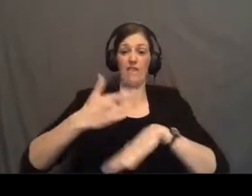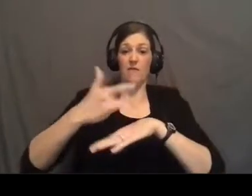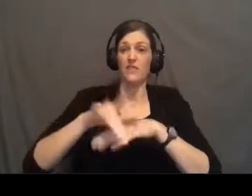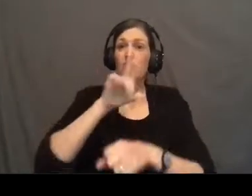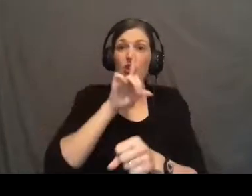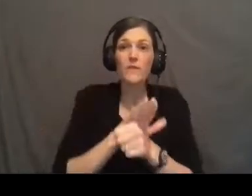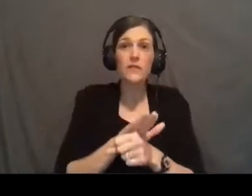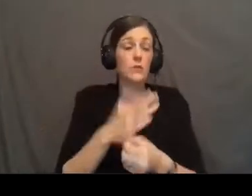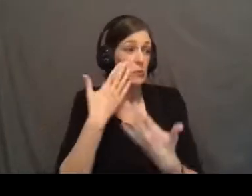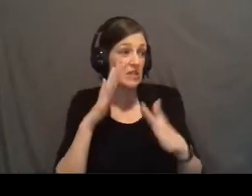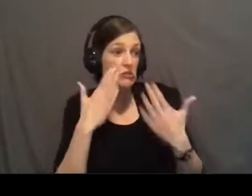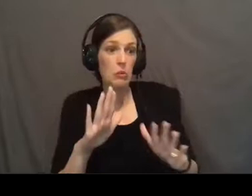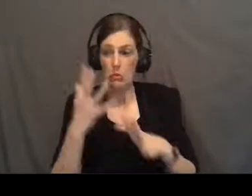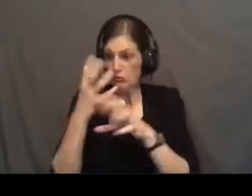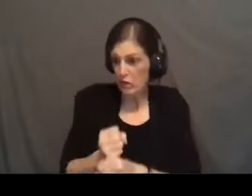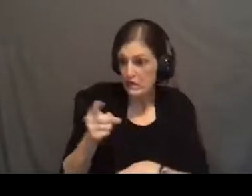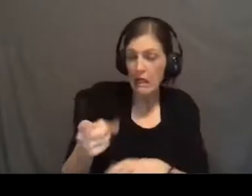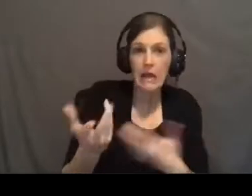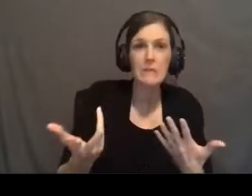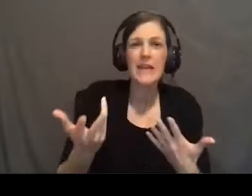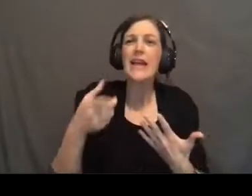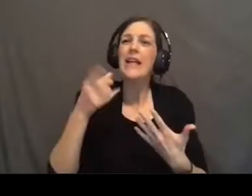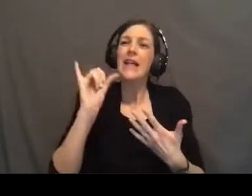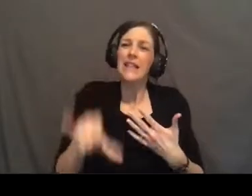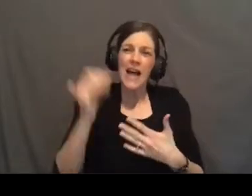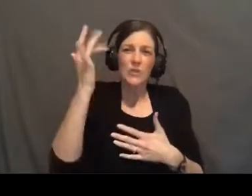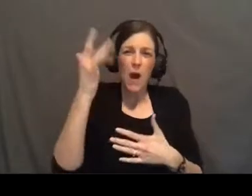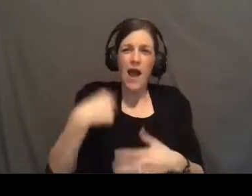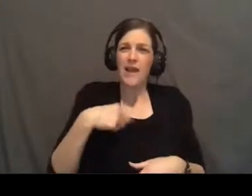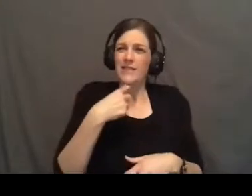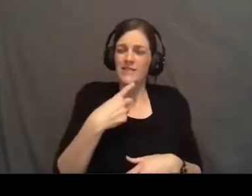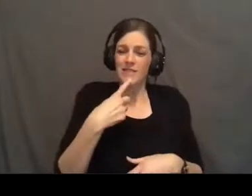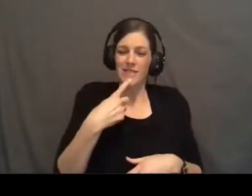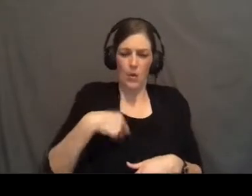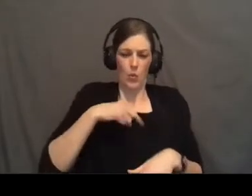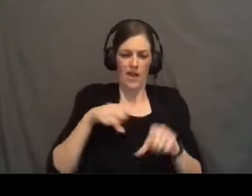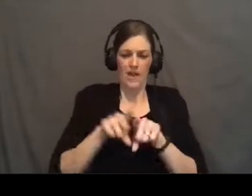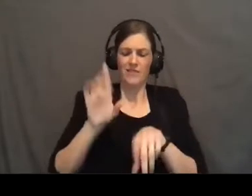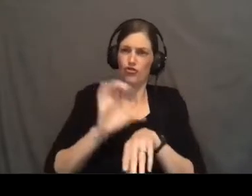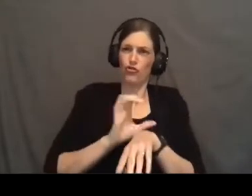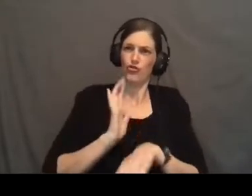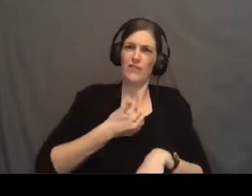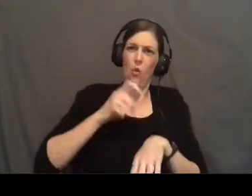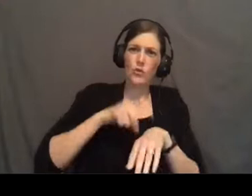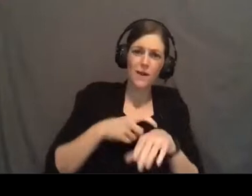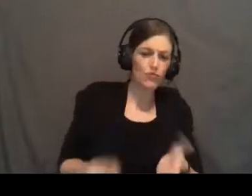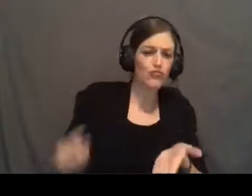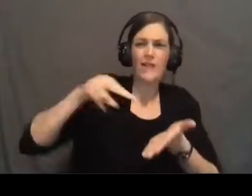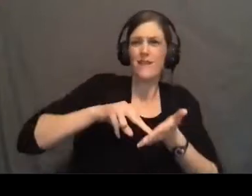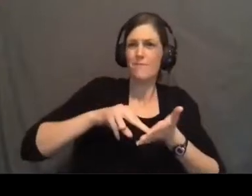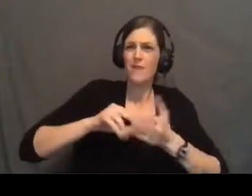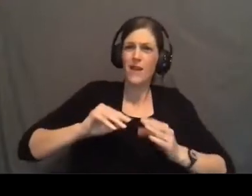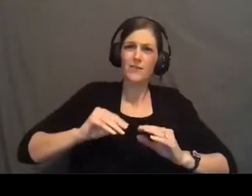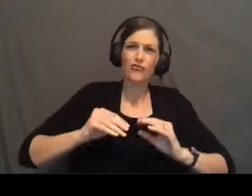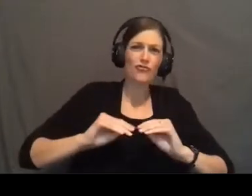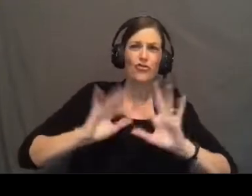don't know if you want to even put your trust in them. Folks, this is why I say we as the church, this is our time to rise up and to shine brightly